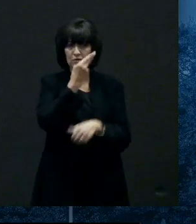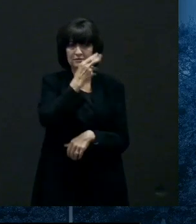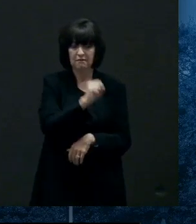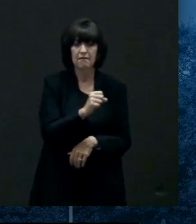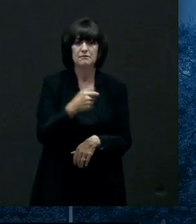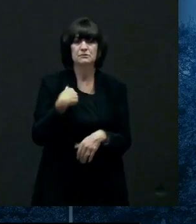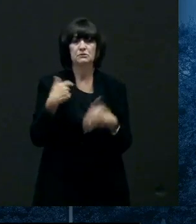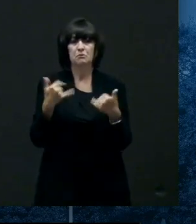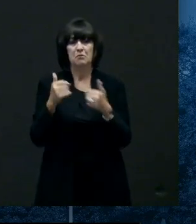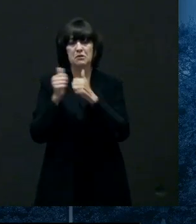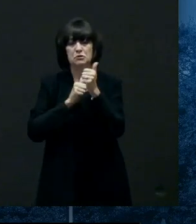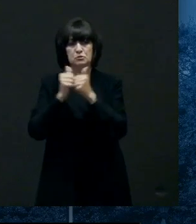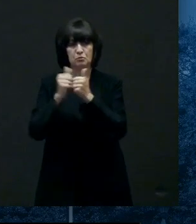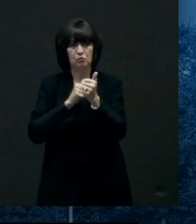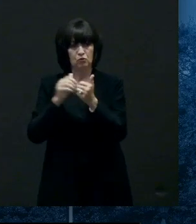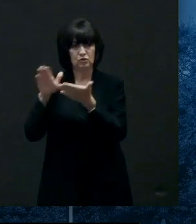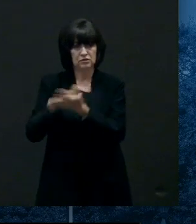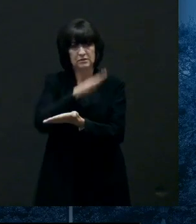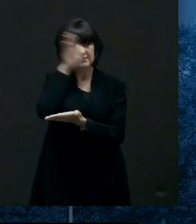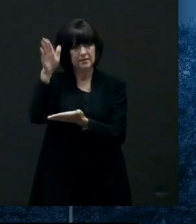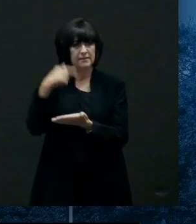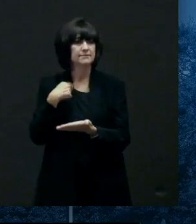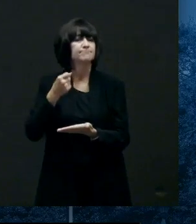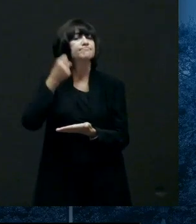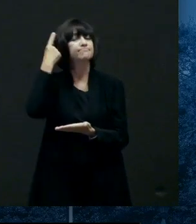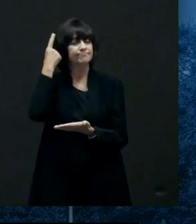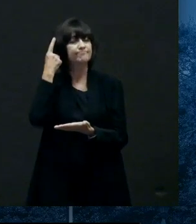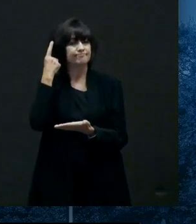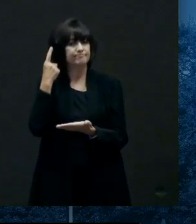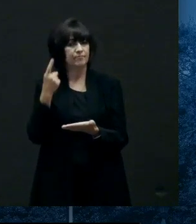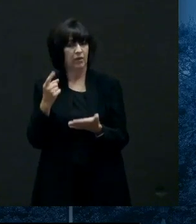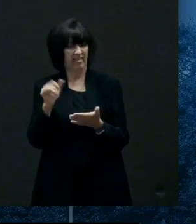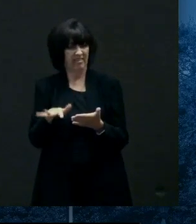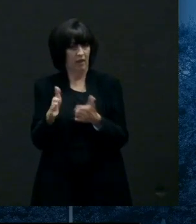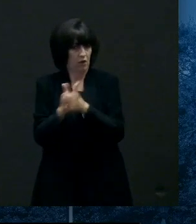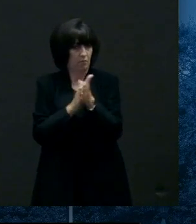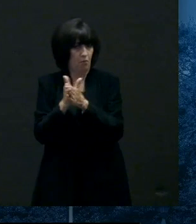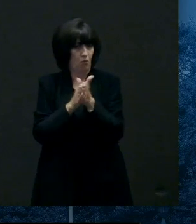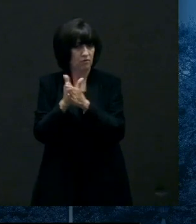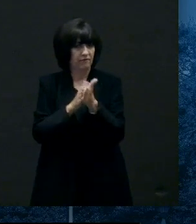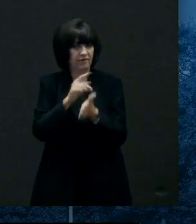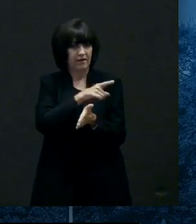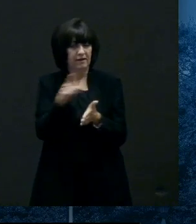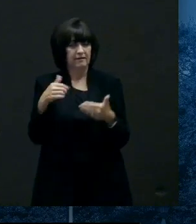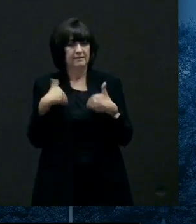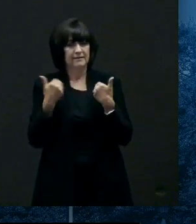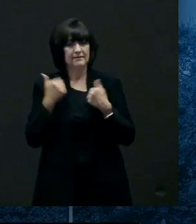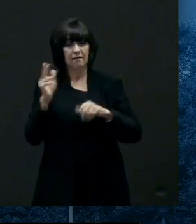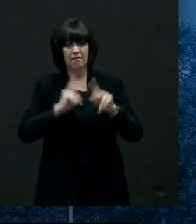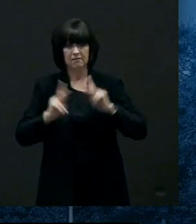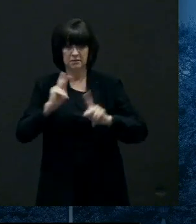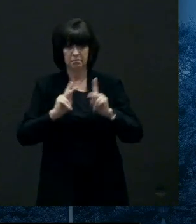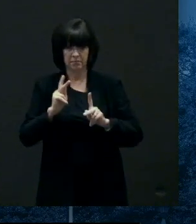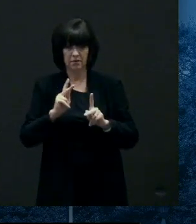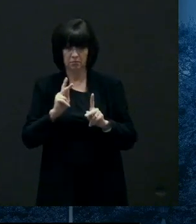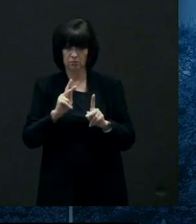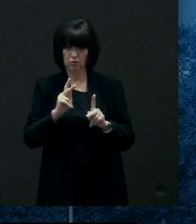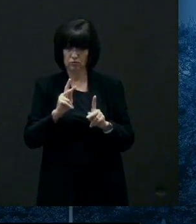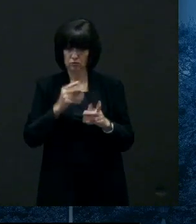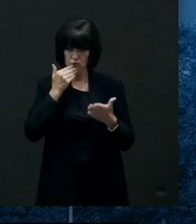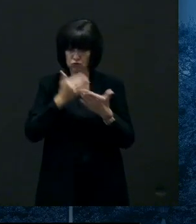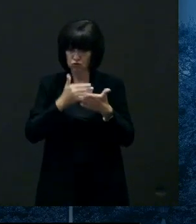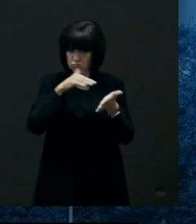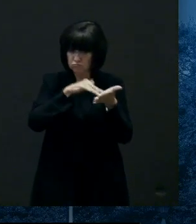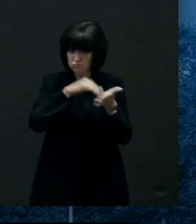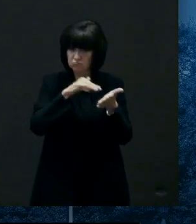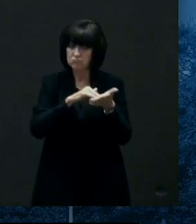it is to motivate young people to to do well in school to go to school in the first place and to to have a